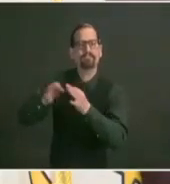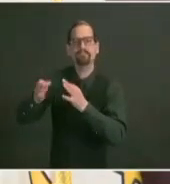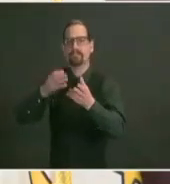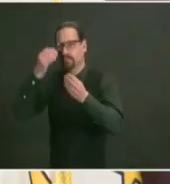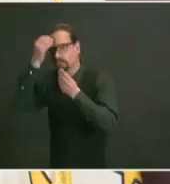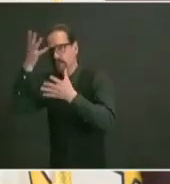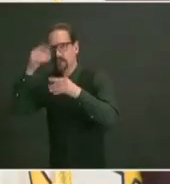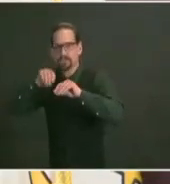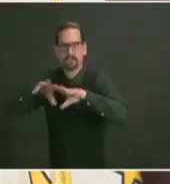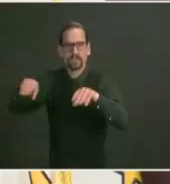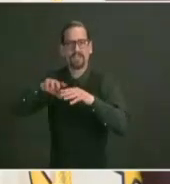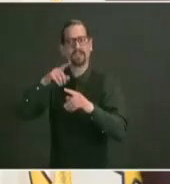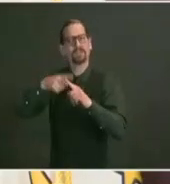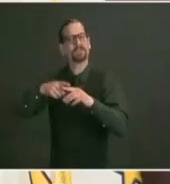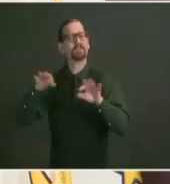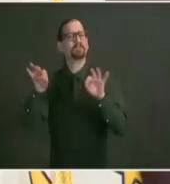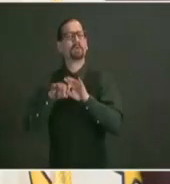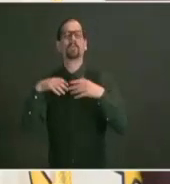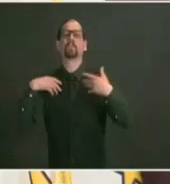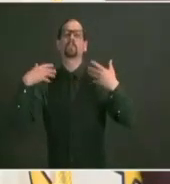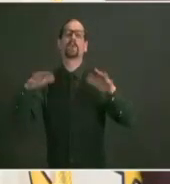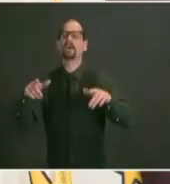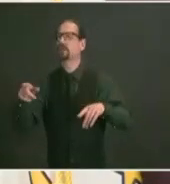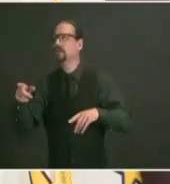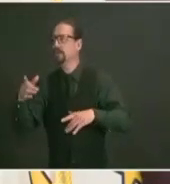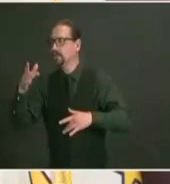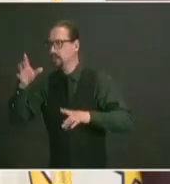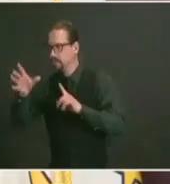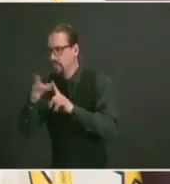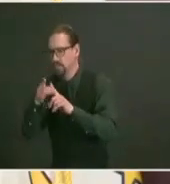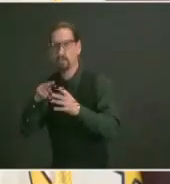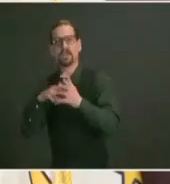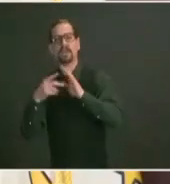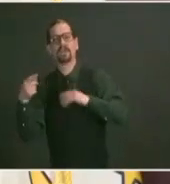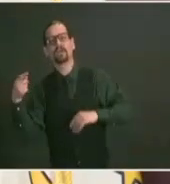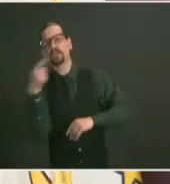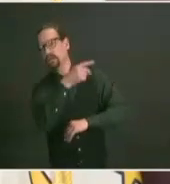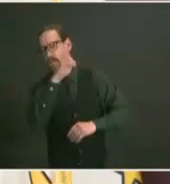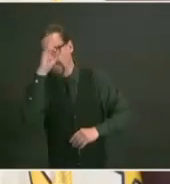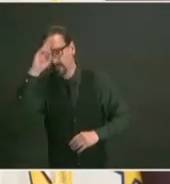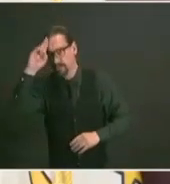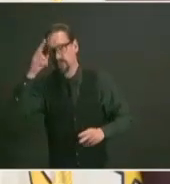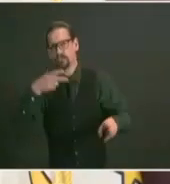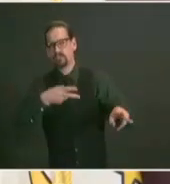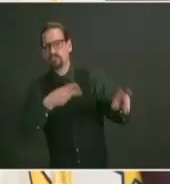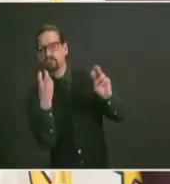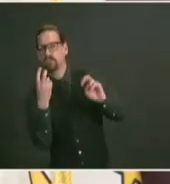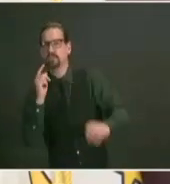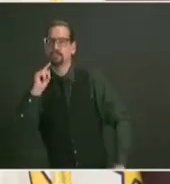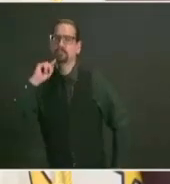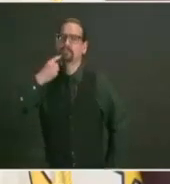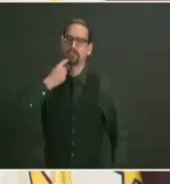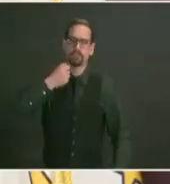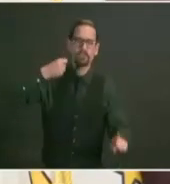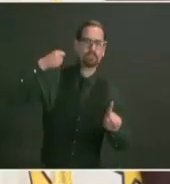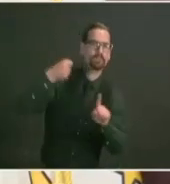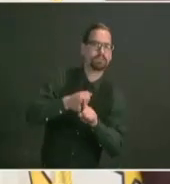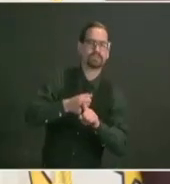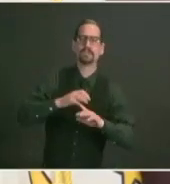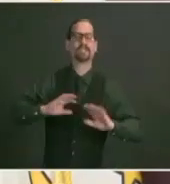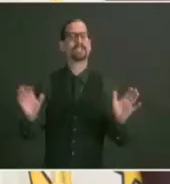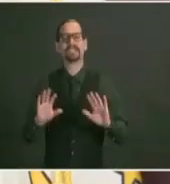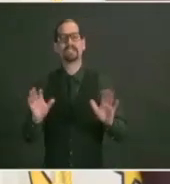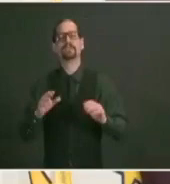any any level of death right that's something we don't want to see and that's why i continue to reinforce the importance for discipline right now